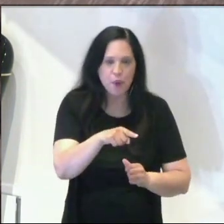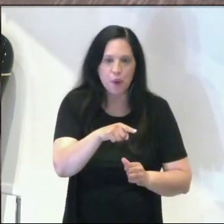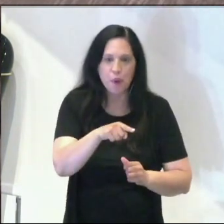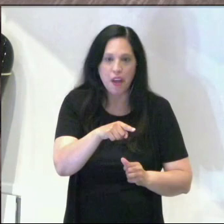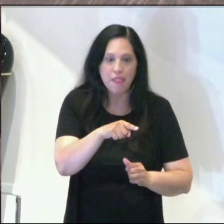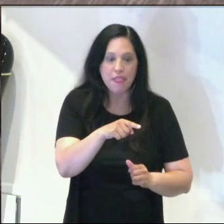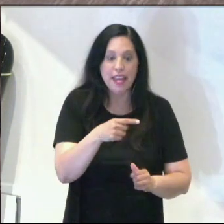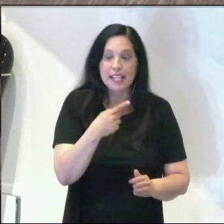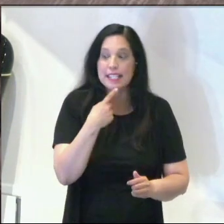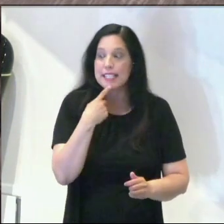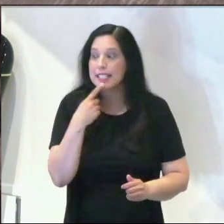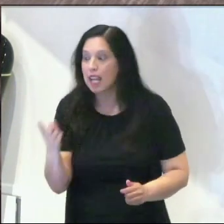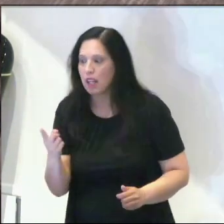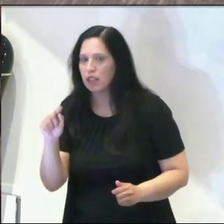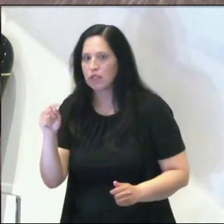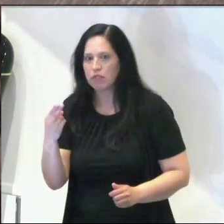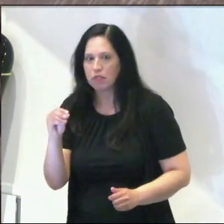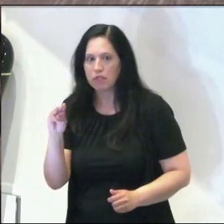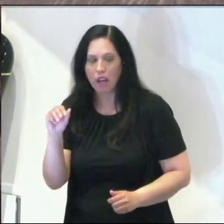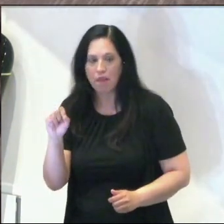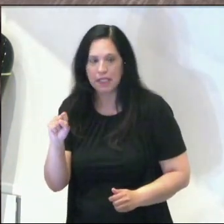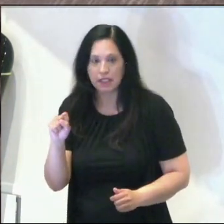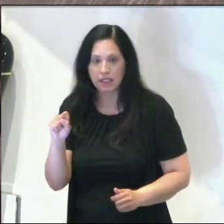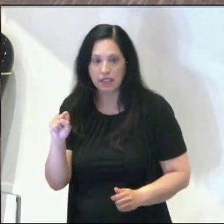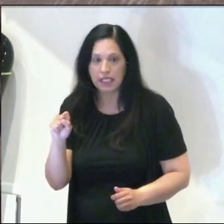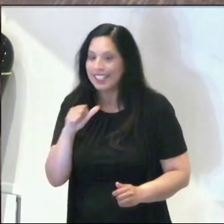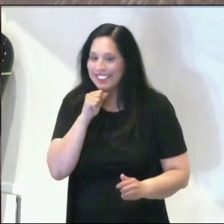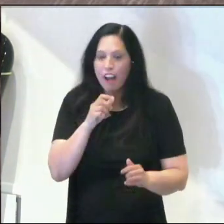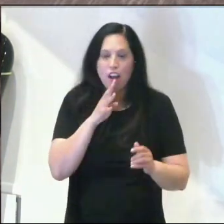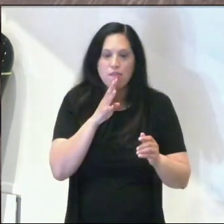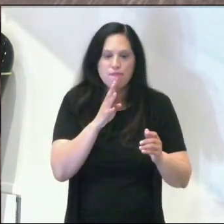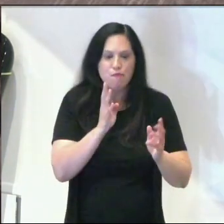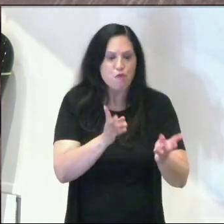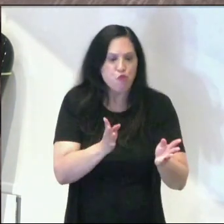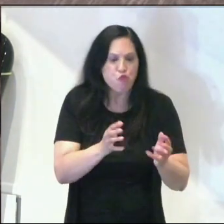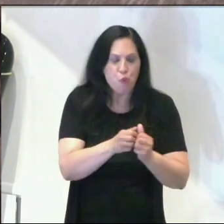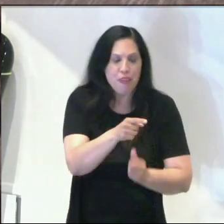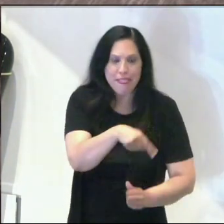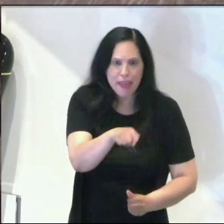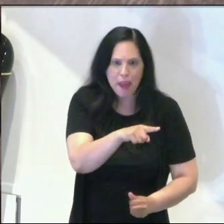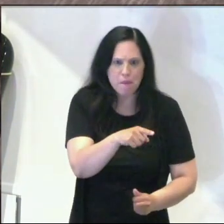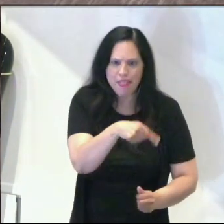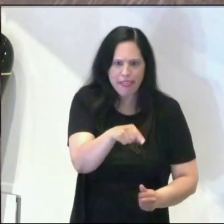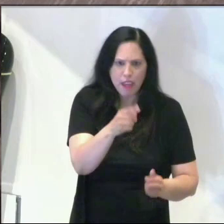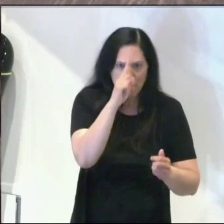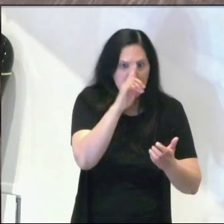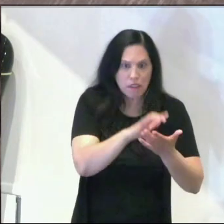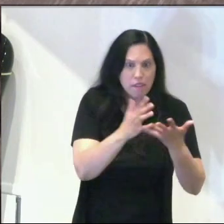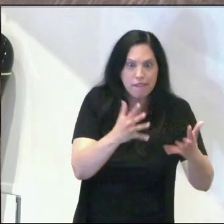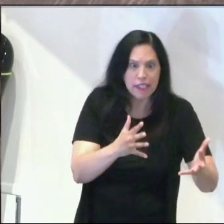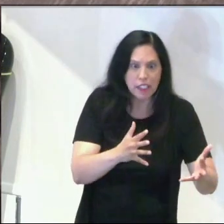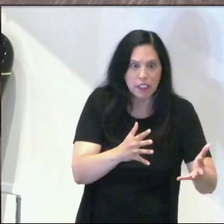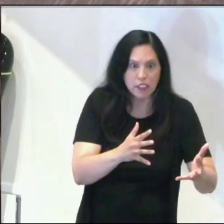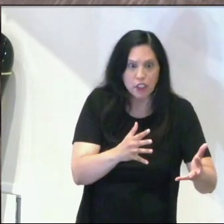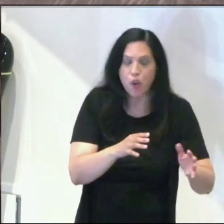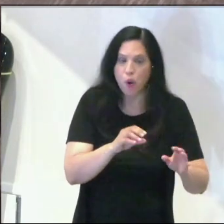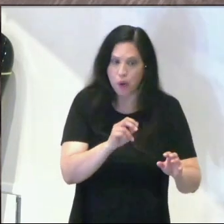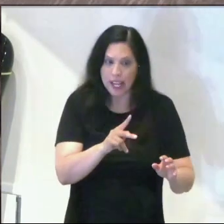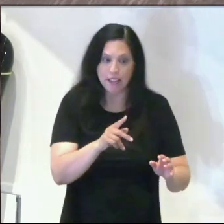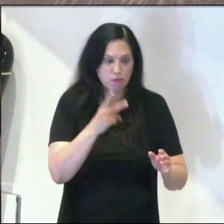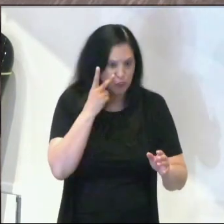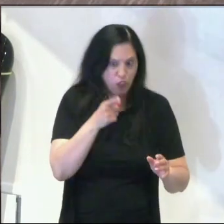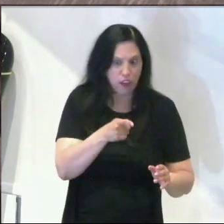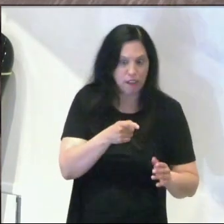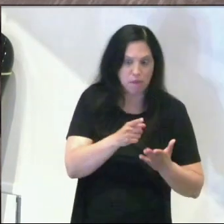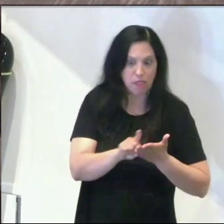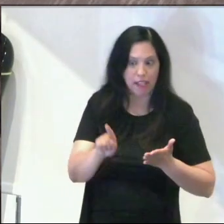Thomas. See, he goes right to the lost. He doesn't talk to the other guys because they believe. They're not in that sacred space of doubt. They believe, they saw him last week, now they're seeing him again.